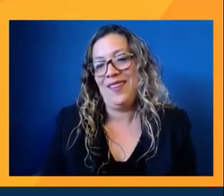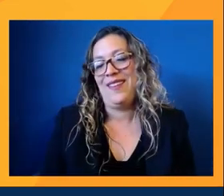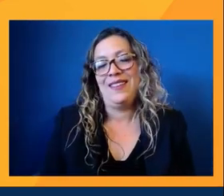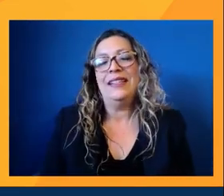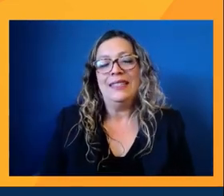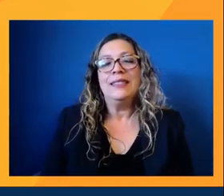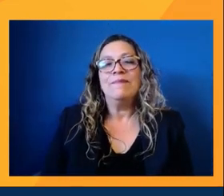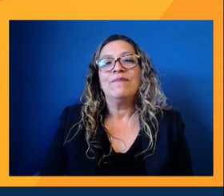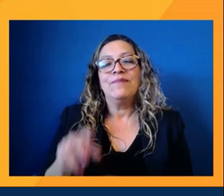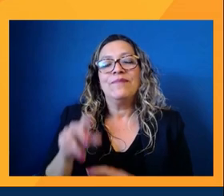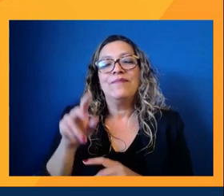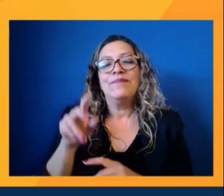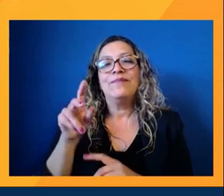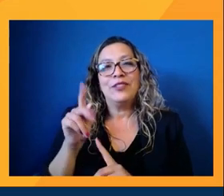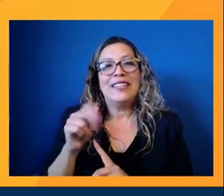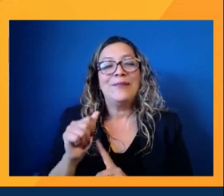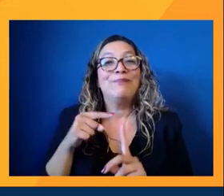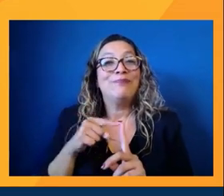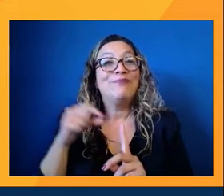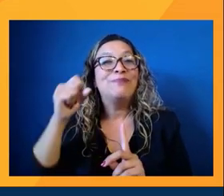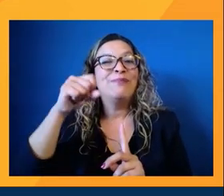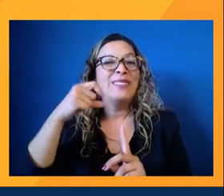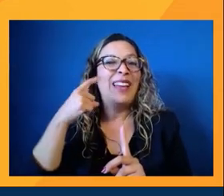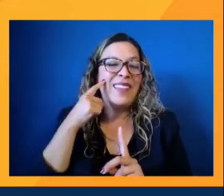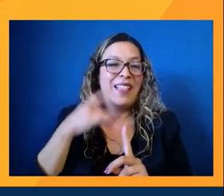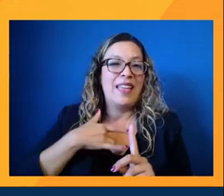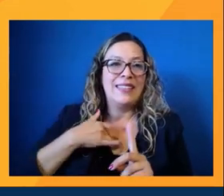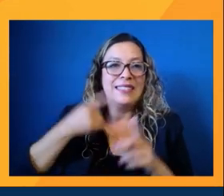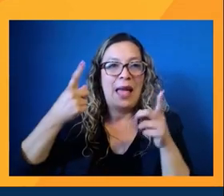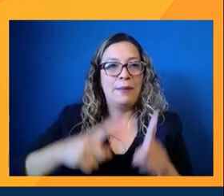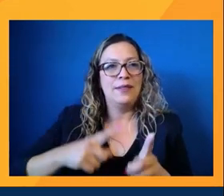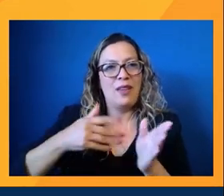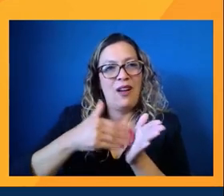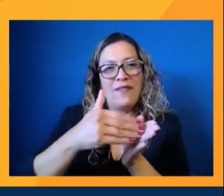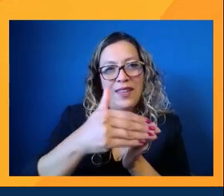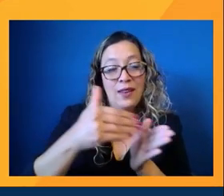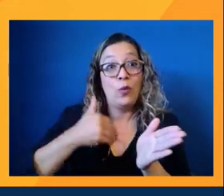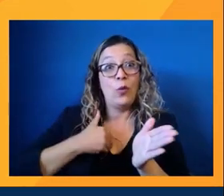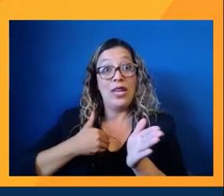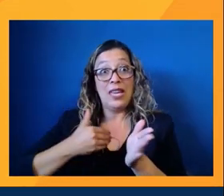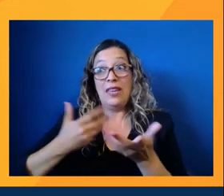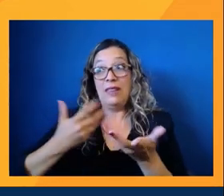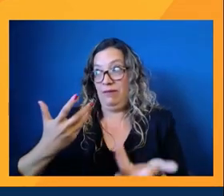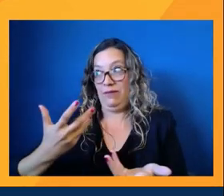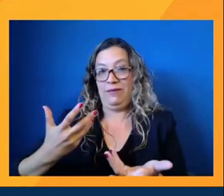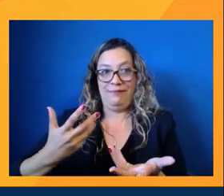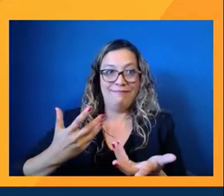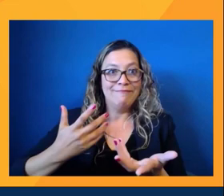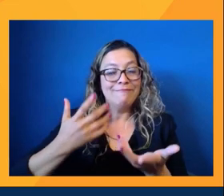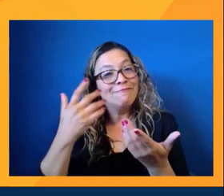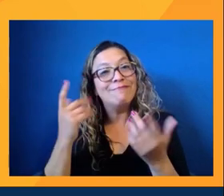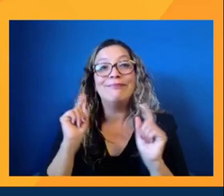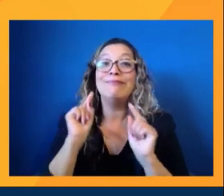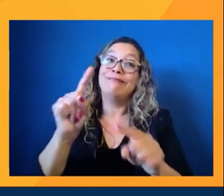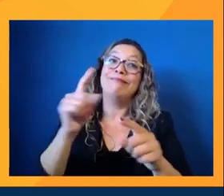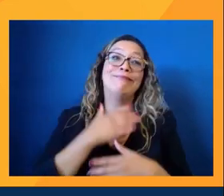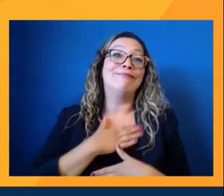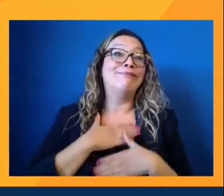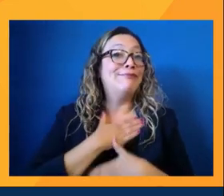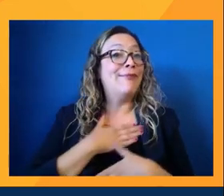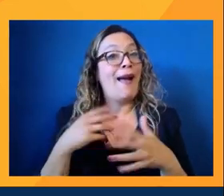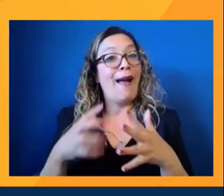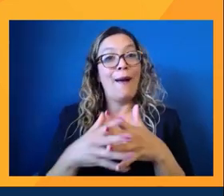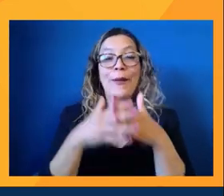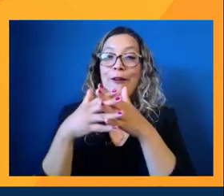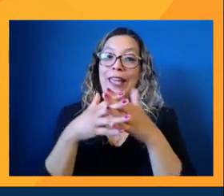like, and I feel like this happens a lot, is, you know, we are a consumer of American entertainment. We're not asking that